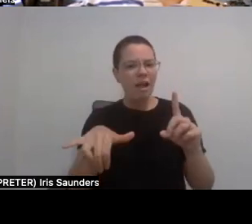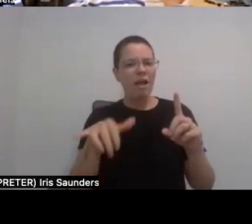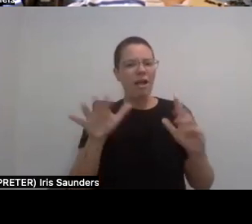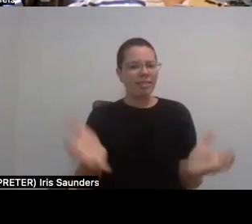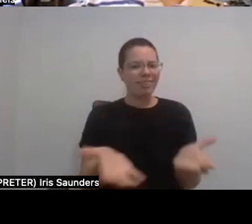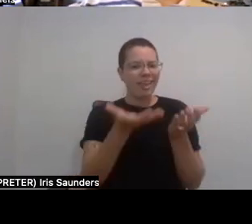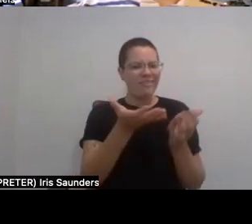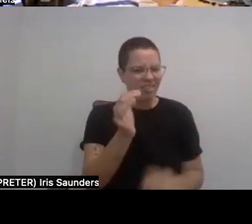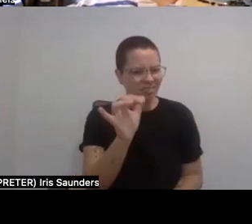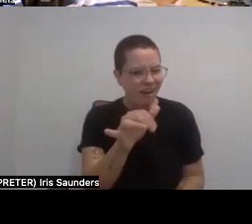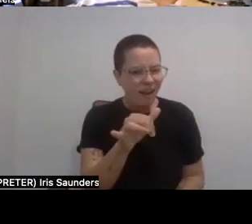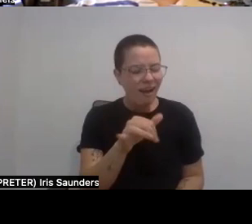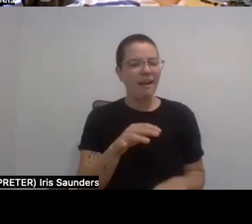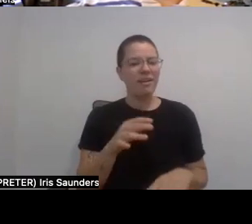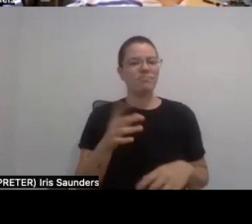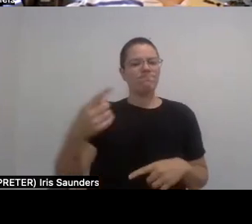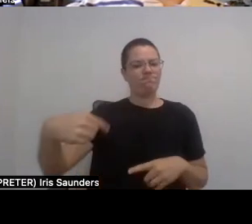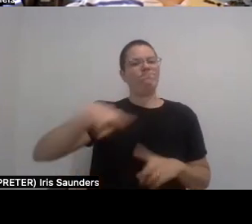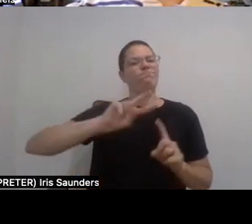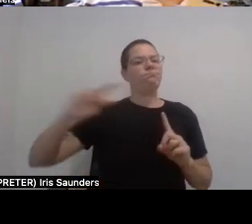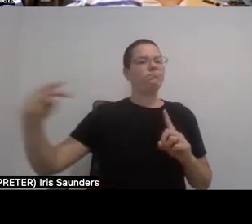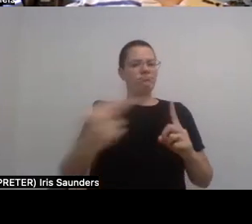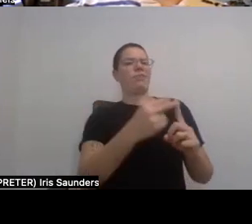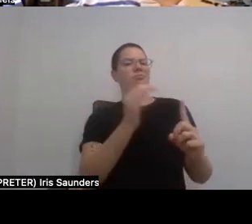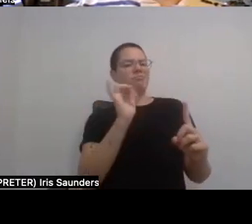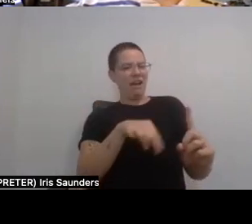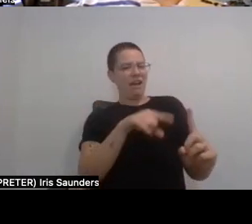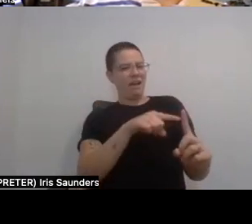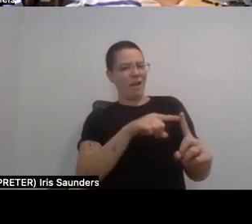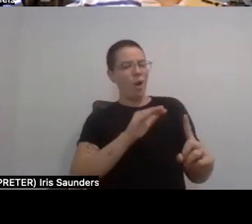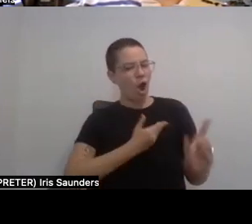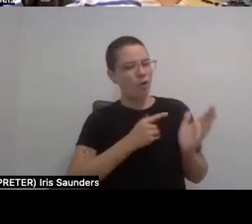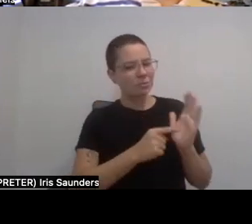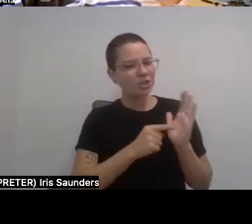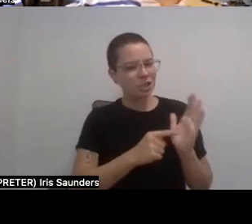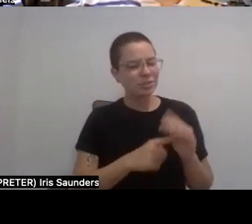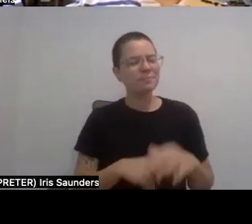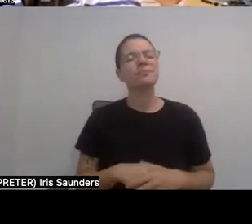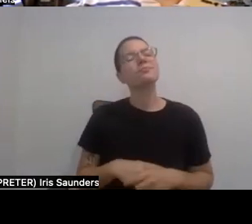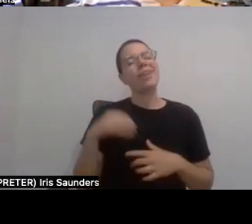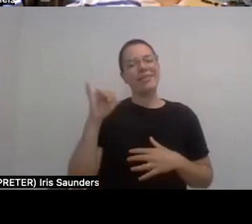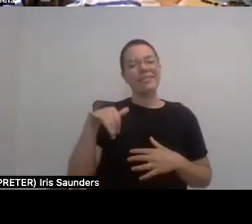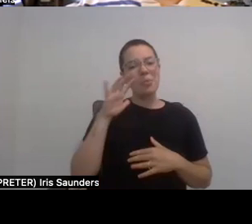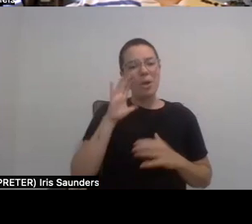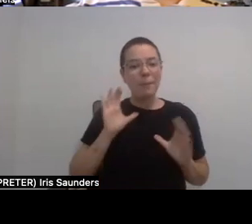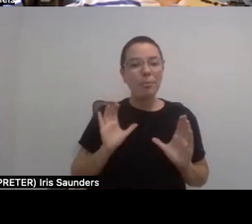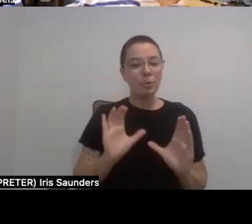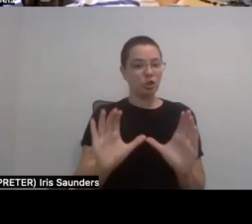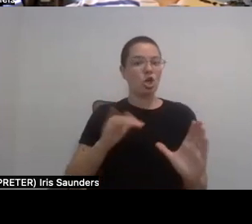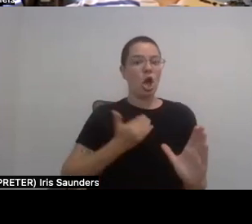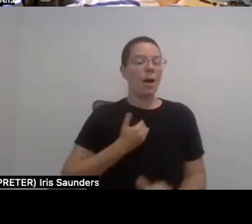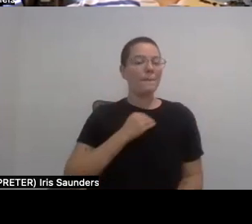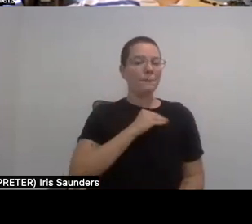as many eyes on that as possible? Because I think that's what's going to really push the mission forward for